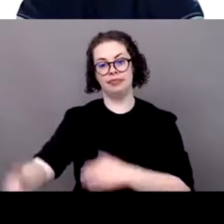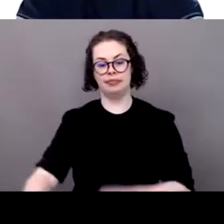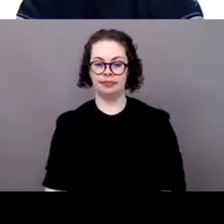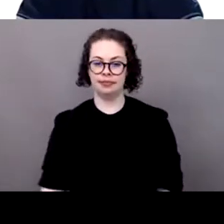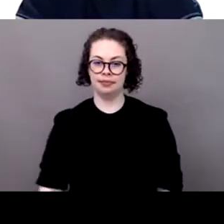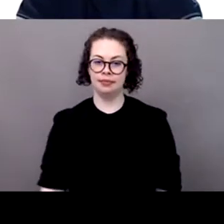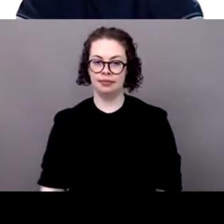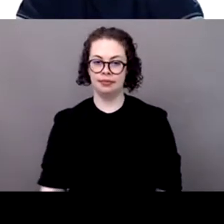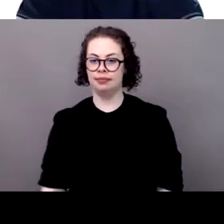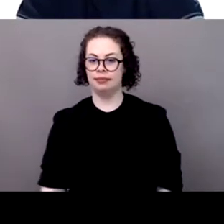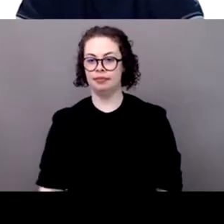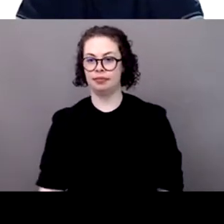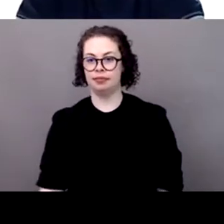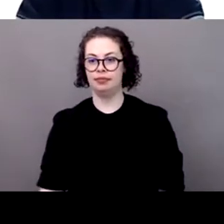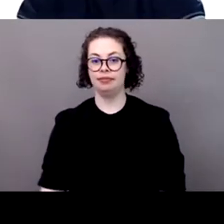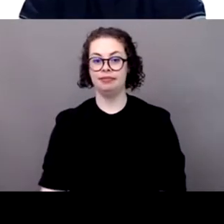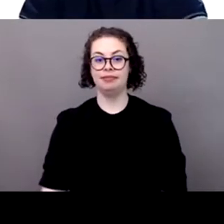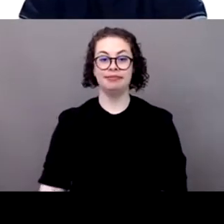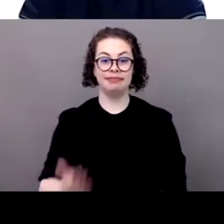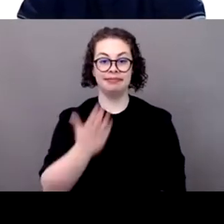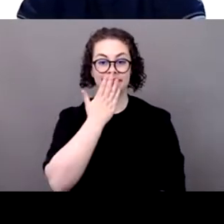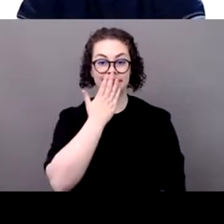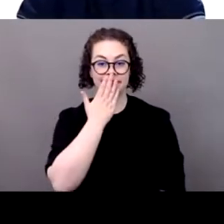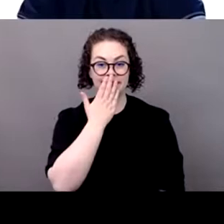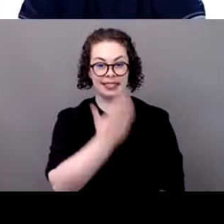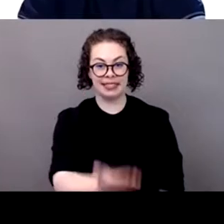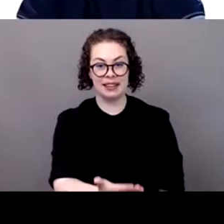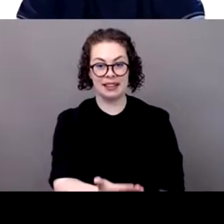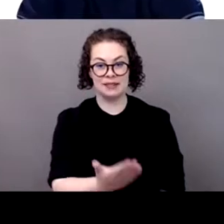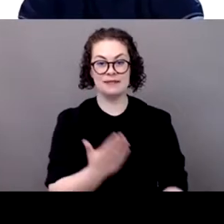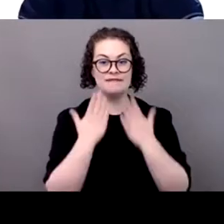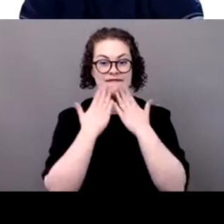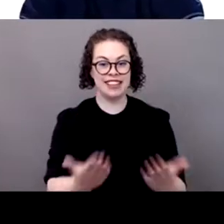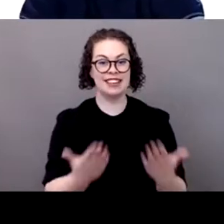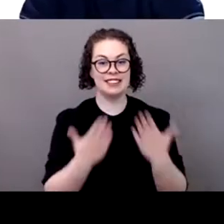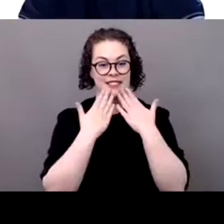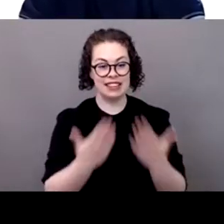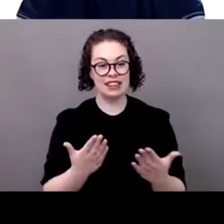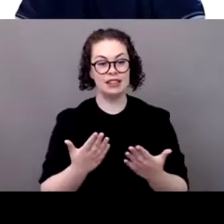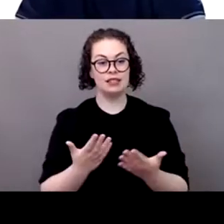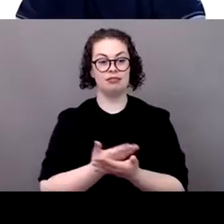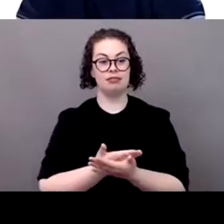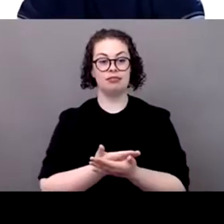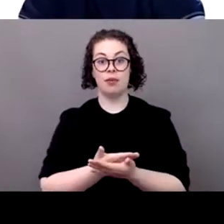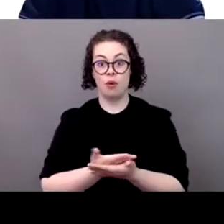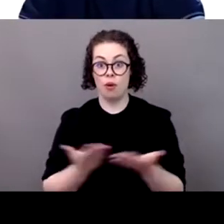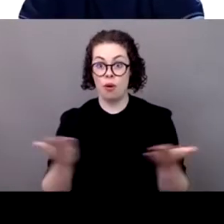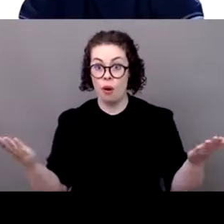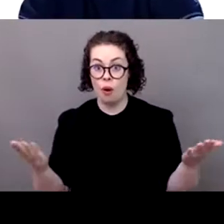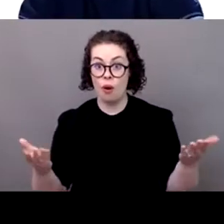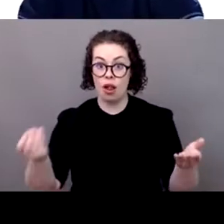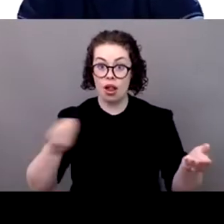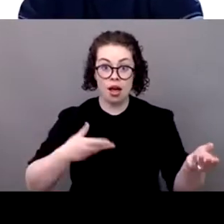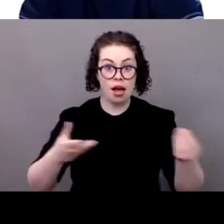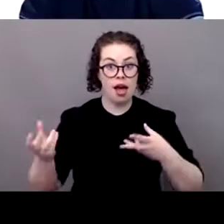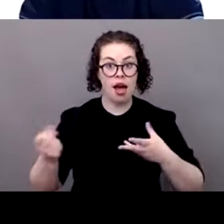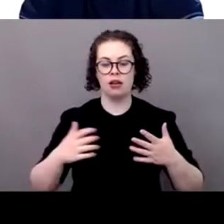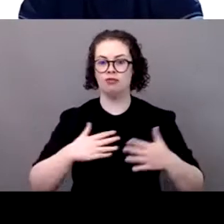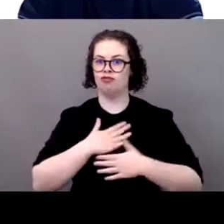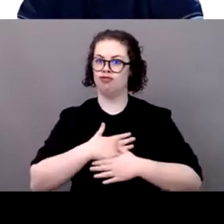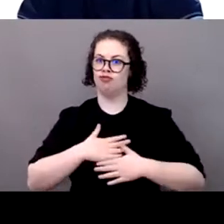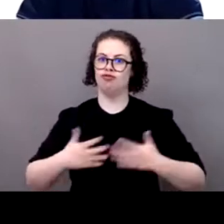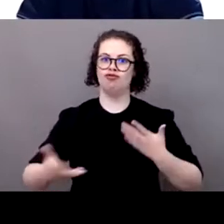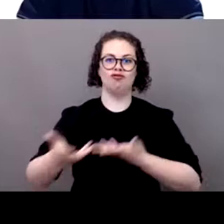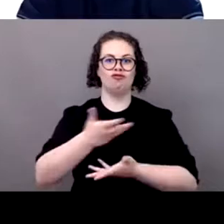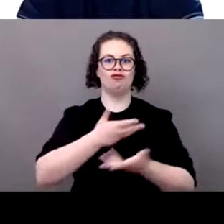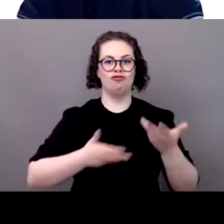Thank you so much. It's absolutely interesting, everything that you guys are saying, I just pick up one question